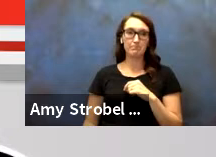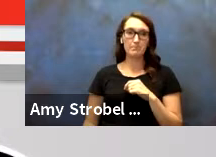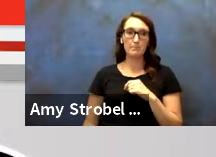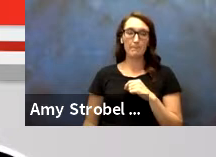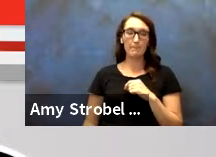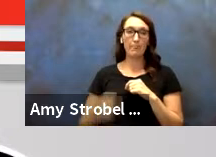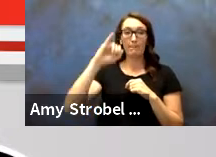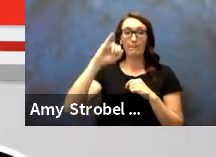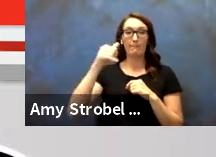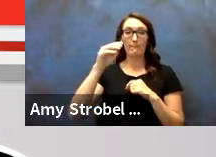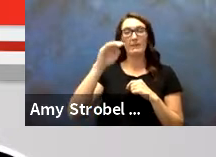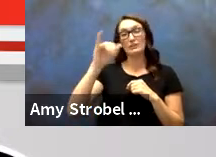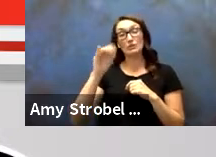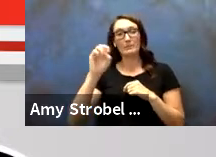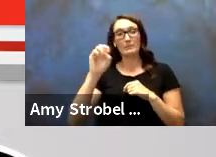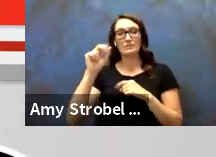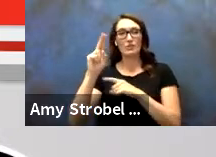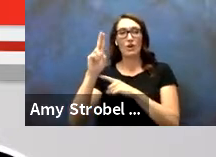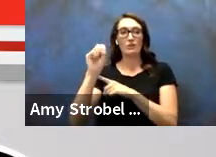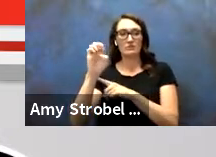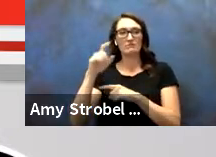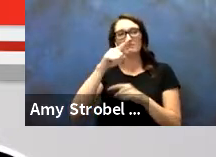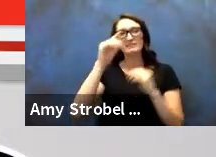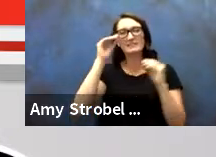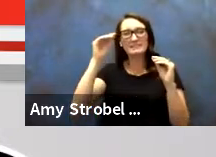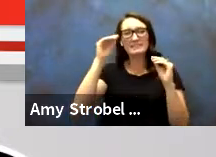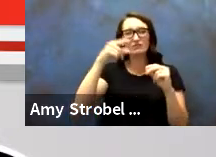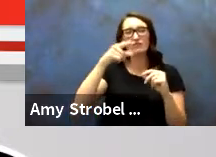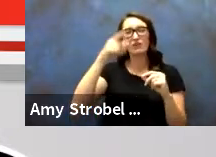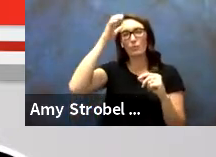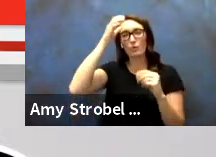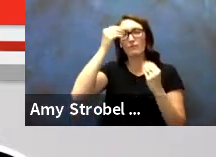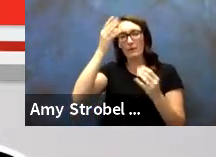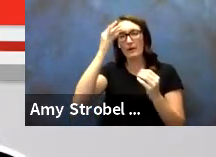Jim Sauce, Computer Information Technology, 20 years.